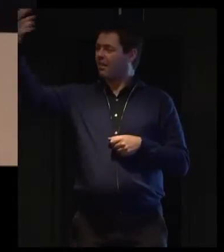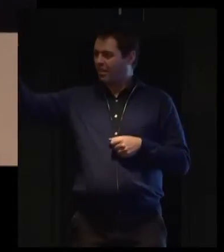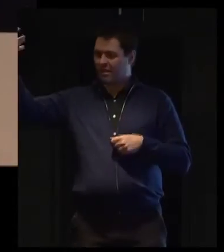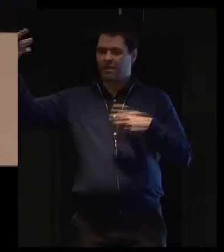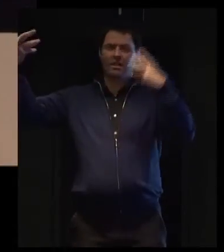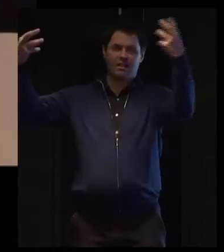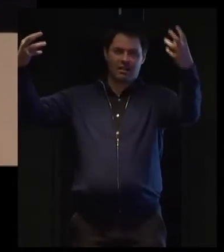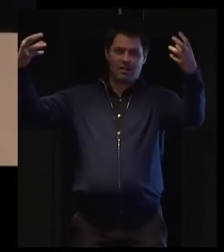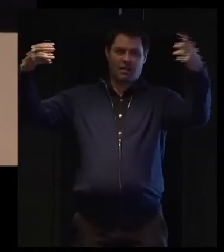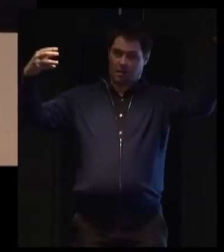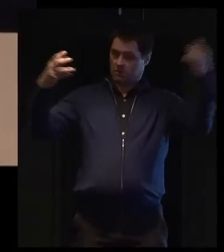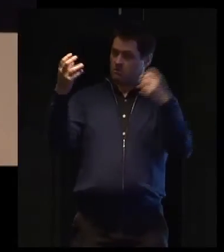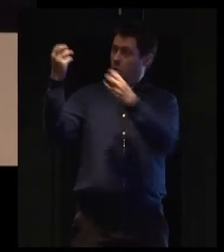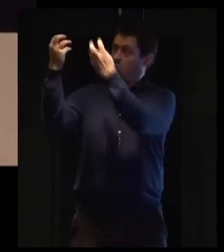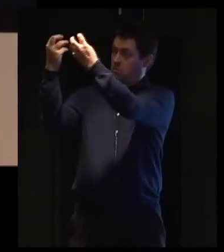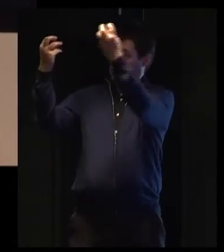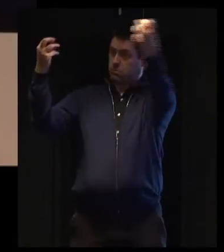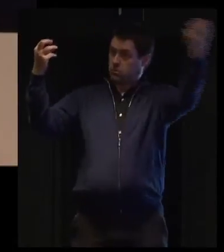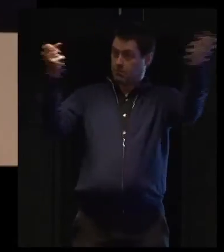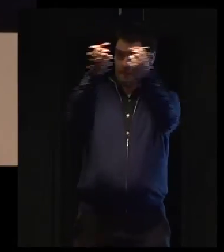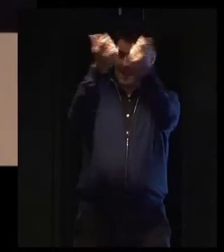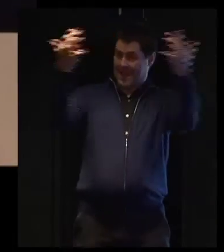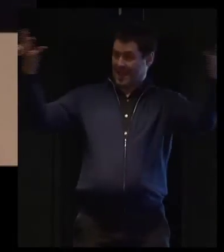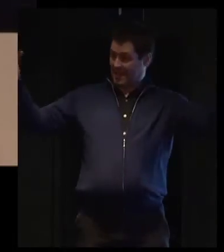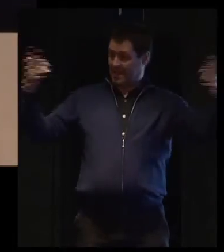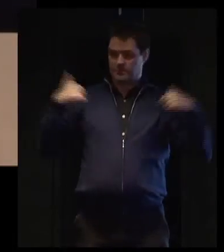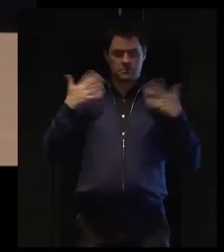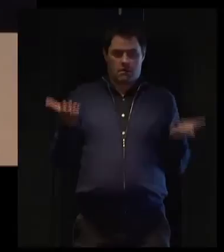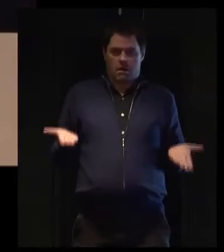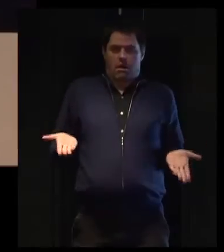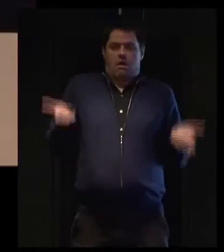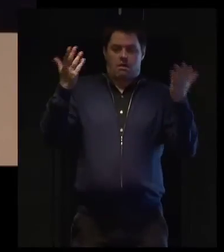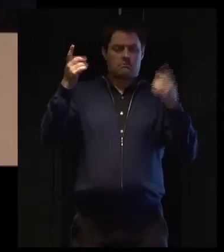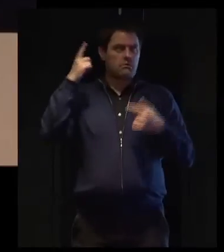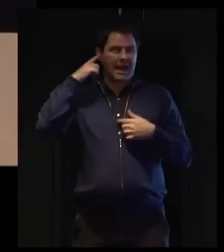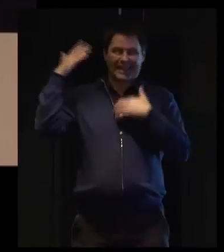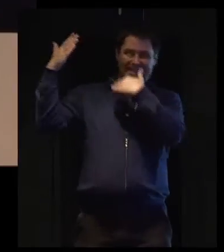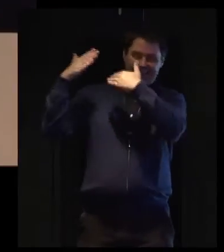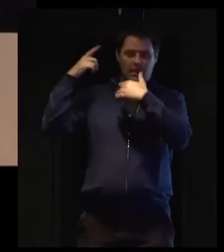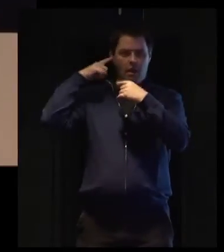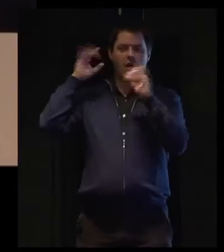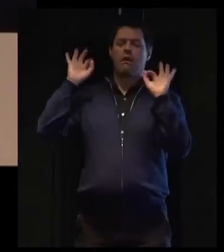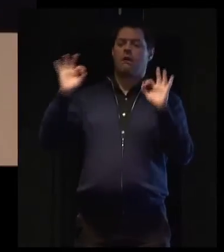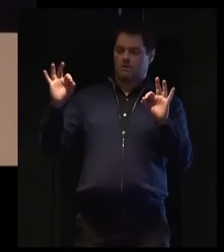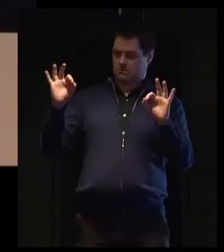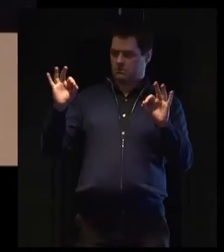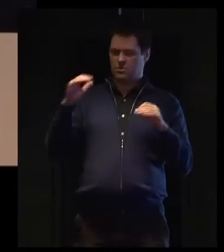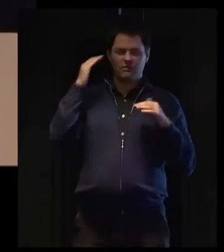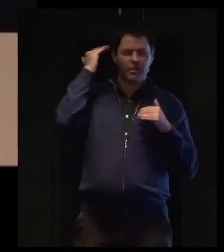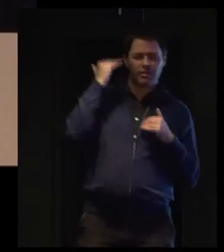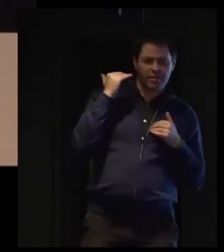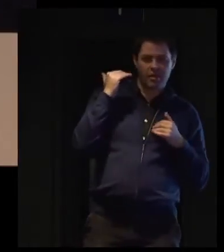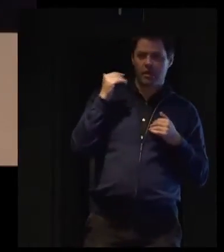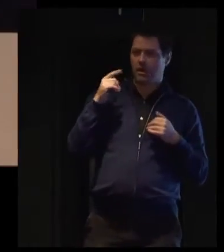stadium, which would allow you to actually reduce the volume, but also increase the clarity. So that's something that you can do